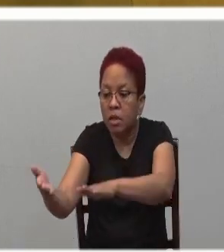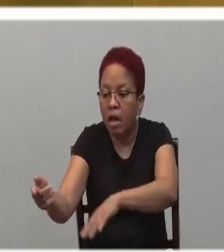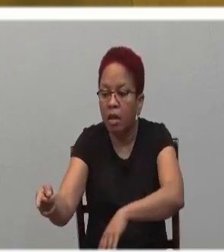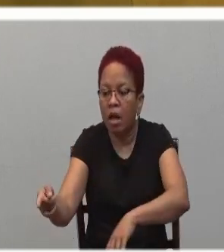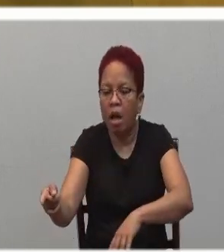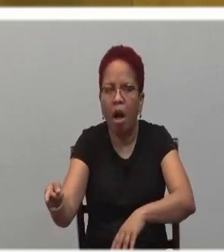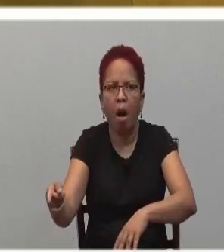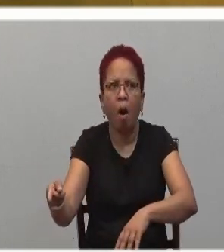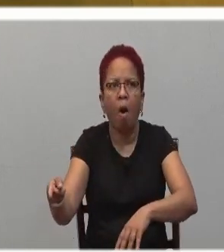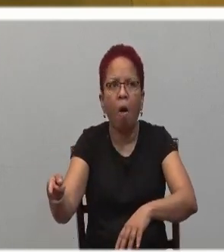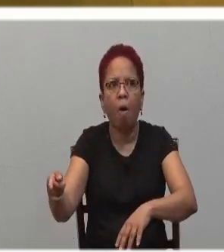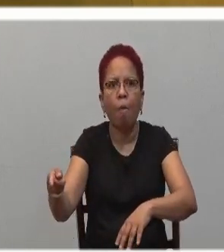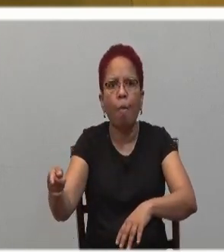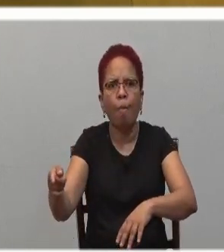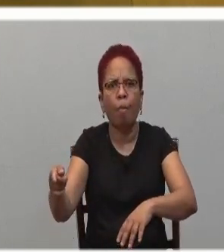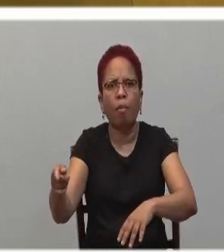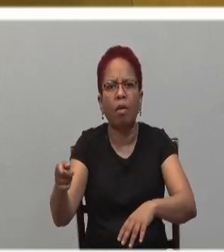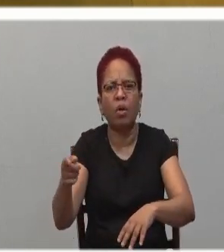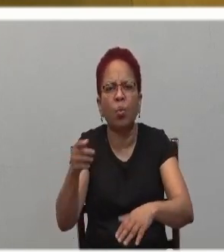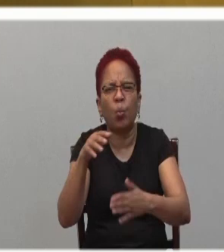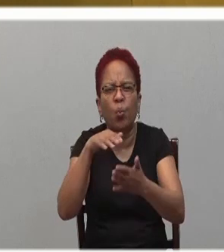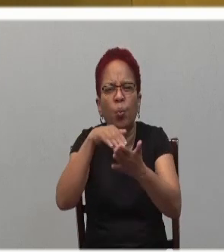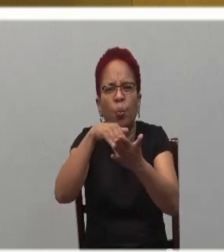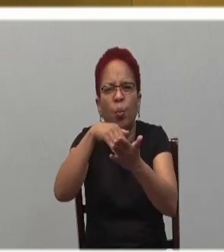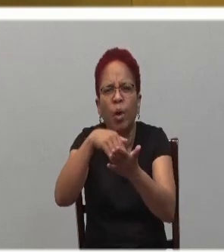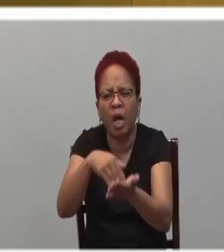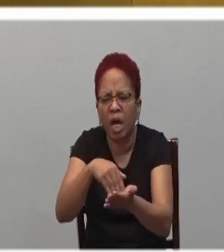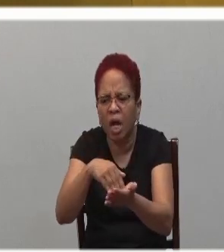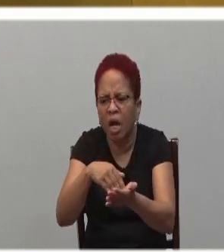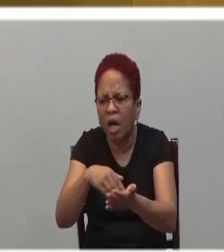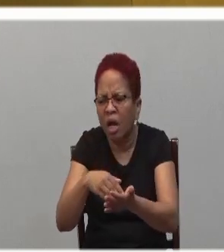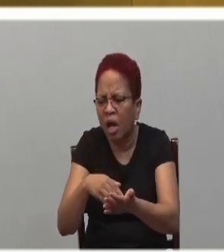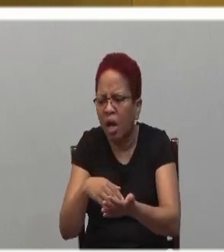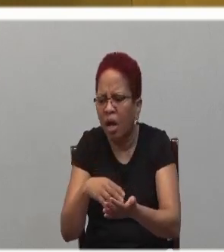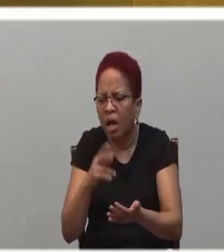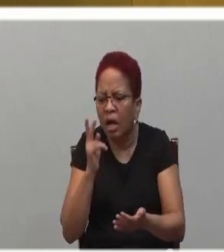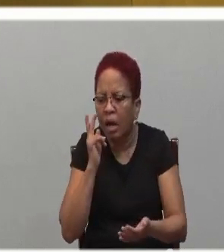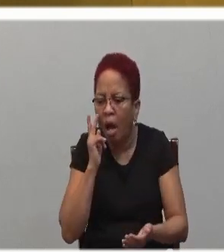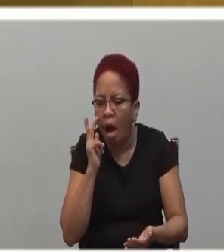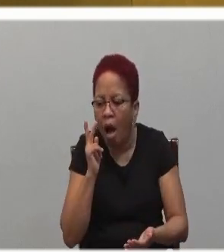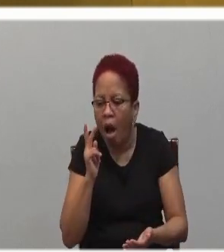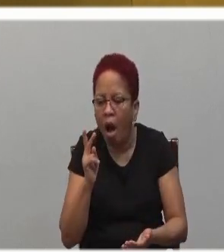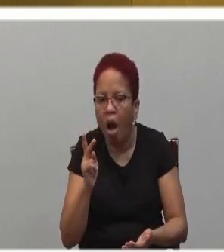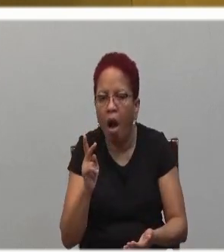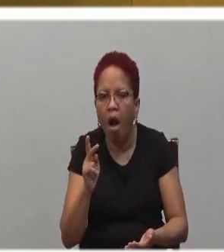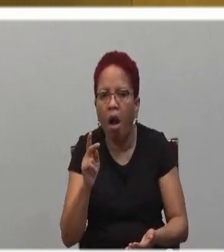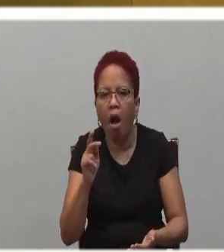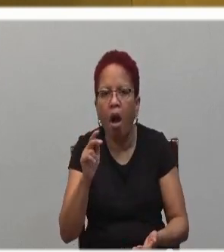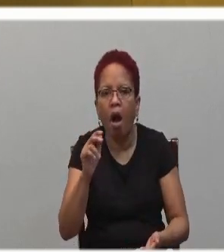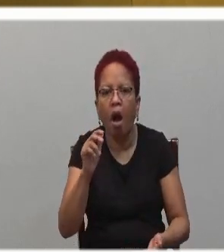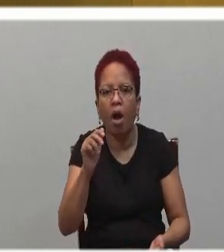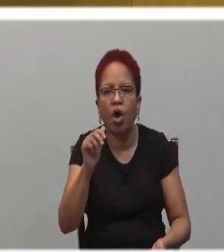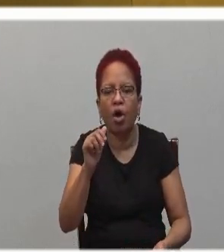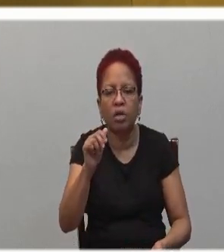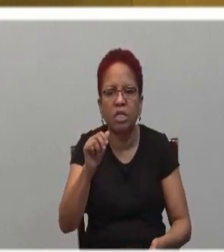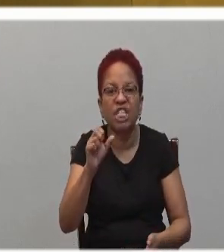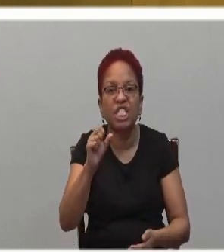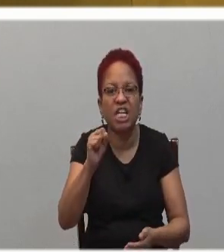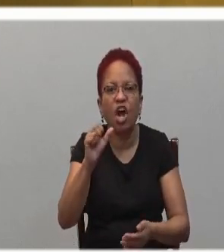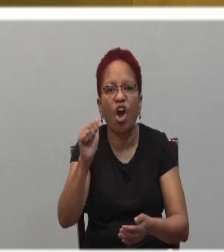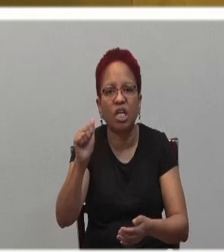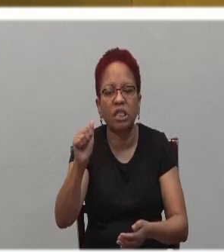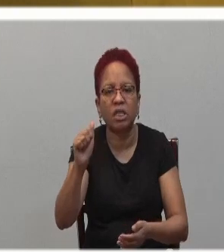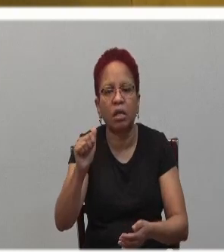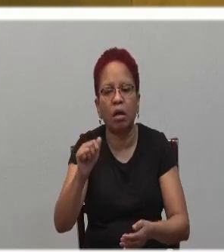in that powerlessness, Augustine woke up and realized